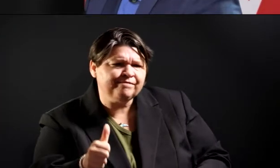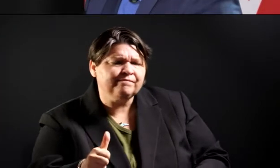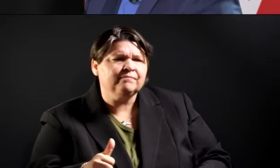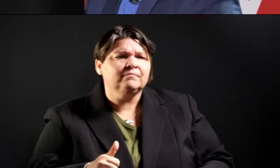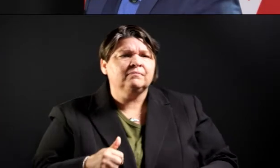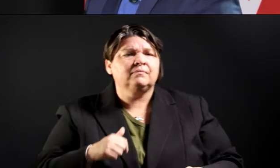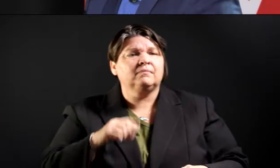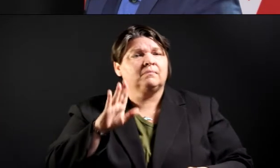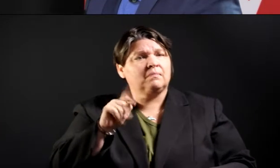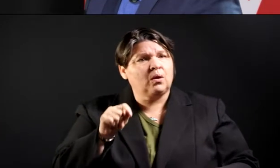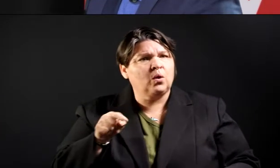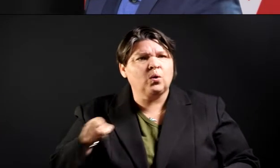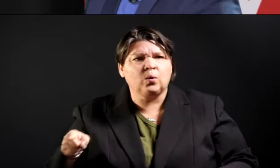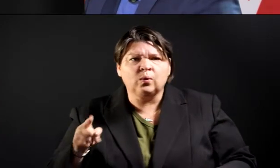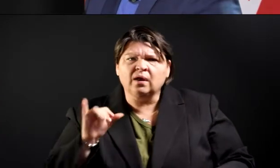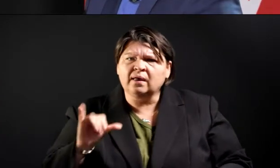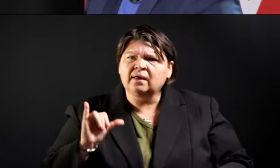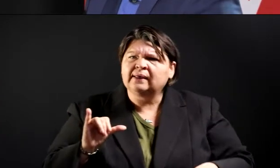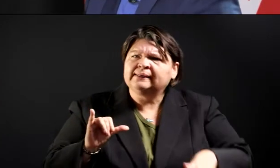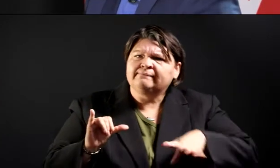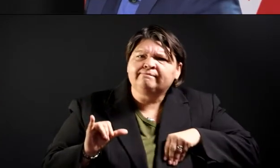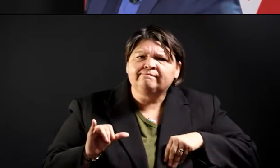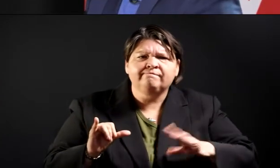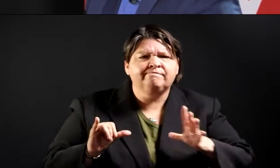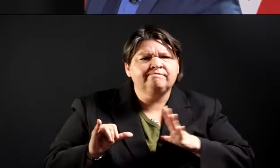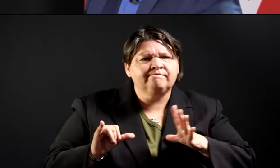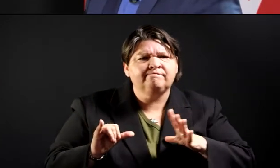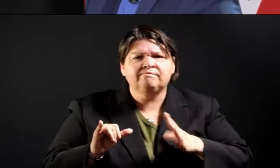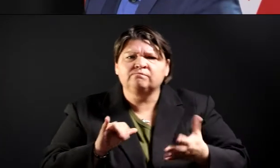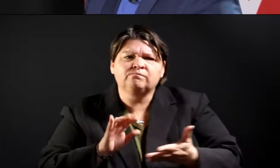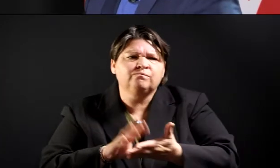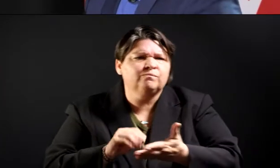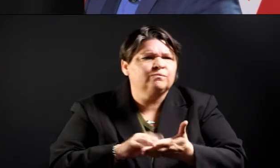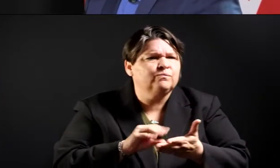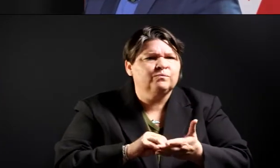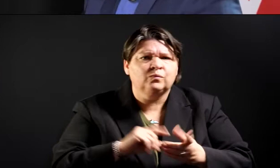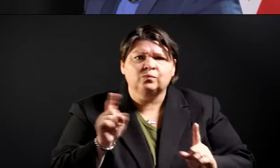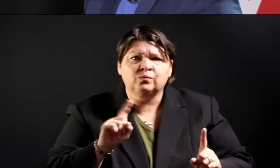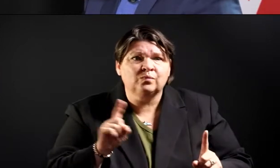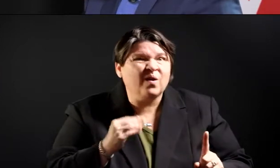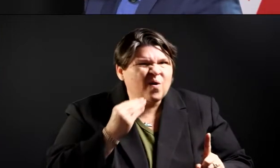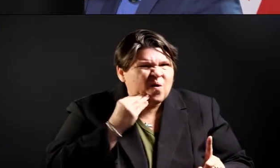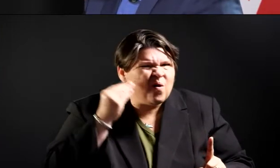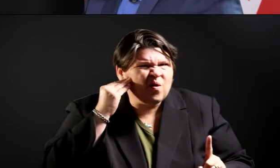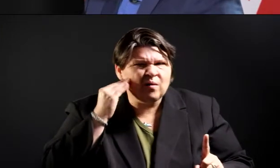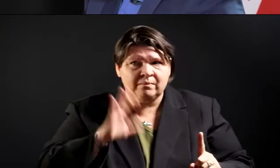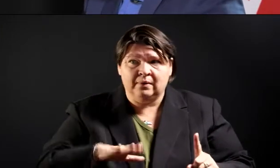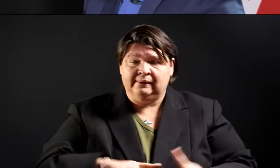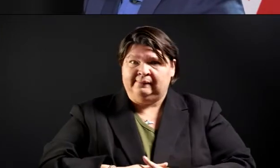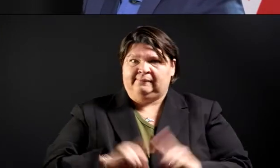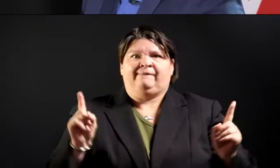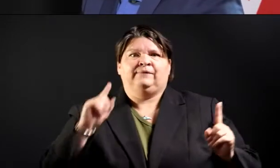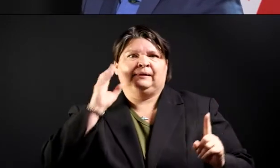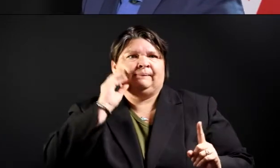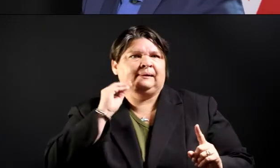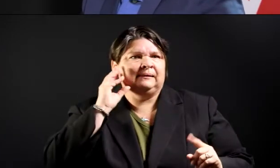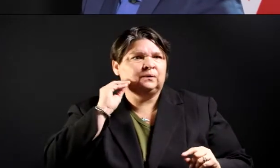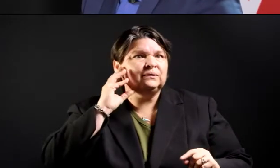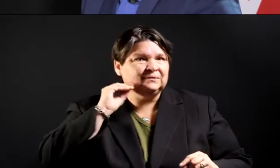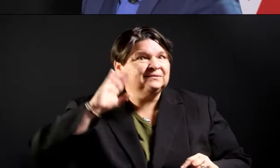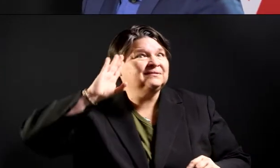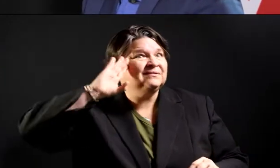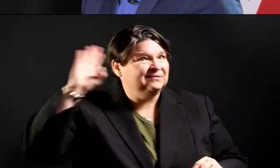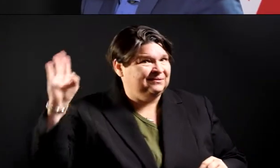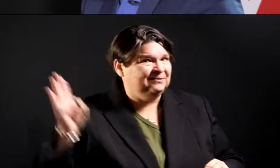them on as they enter this learning-at-home phase? Totally different way of kids learning. Yes, and that brings to mind a very